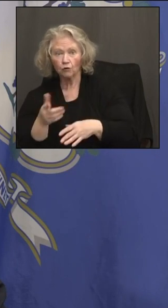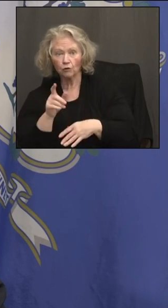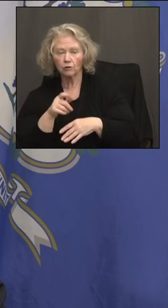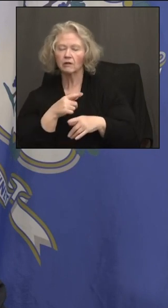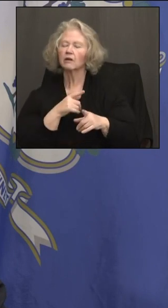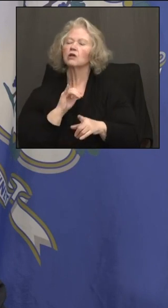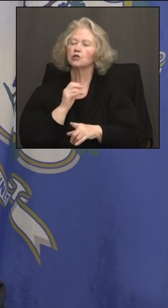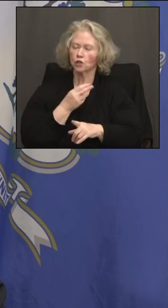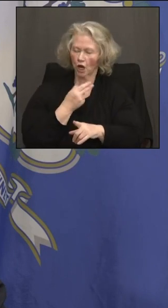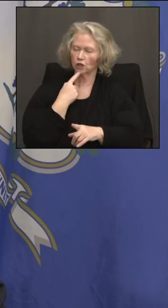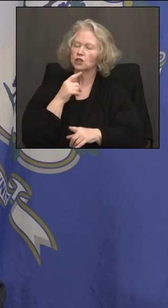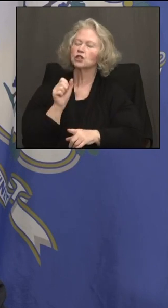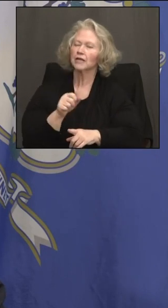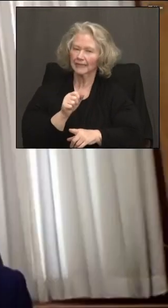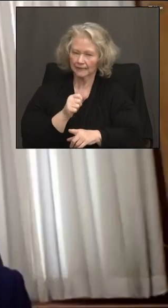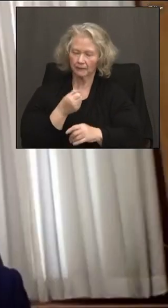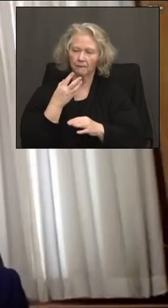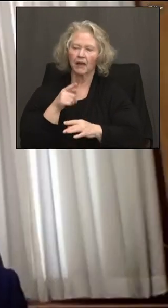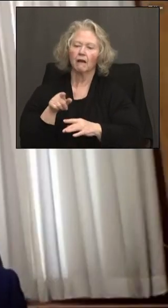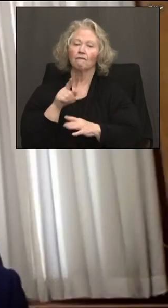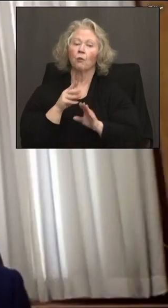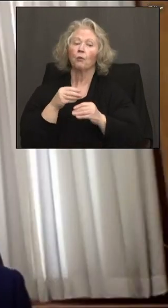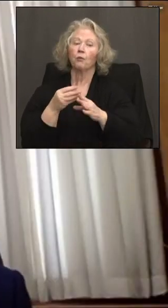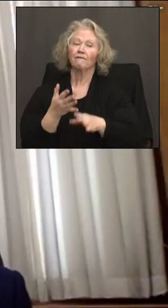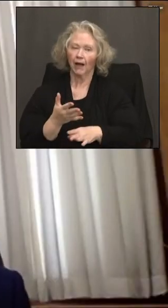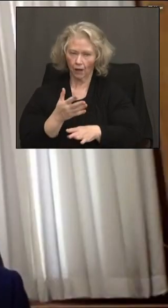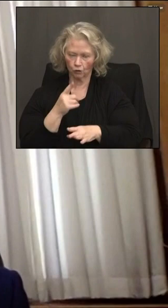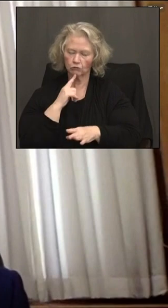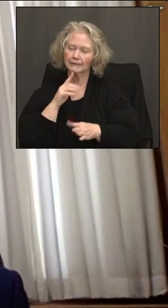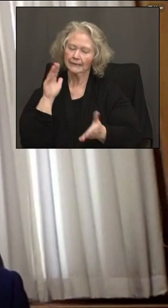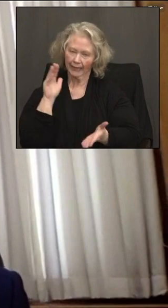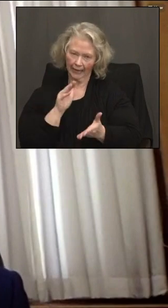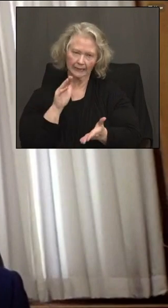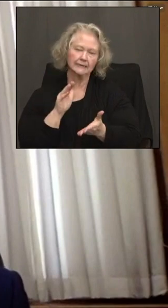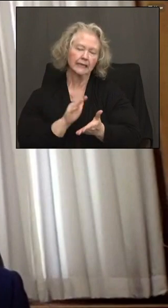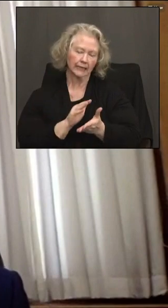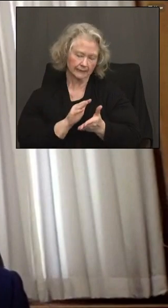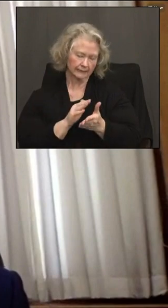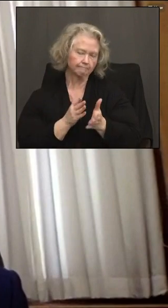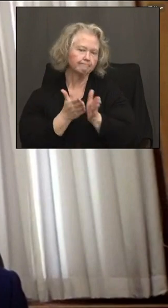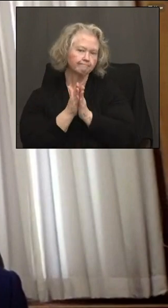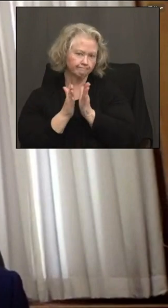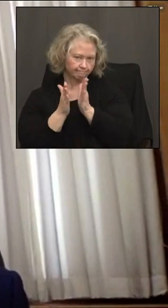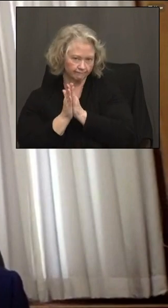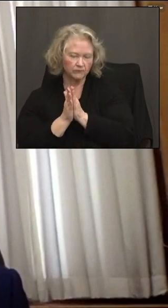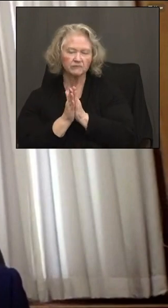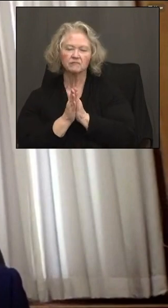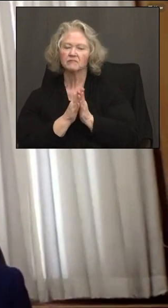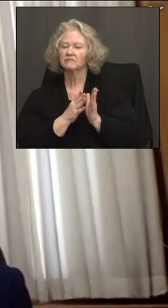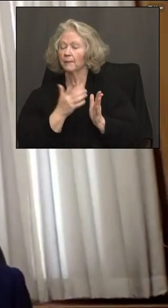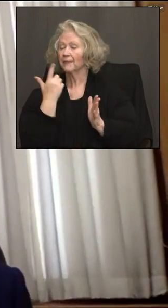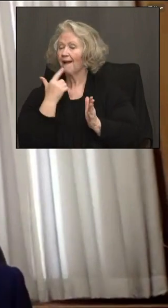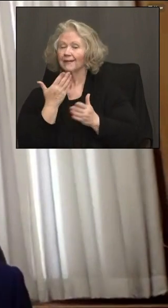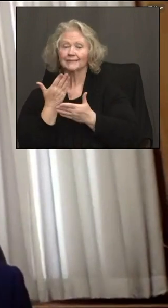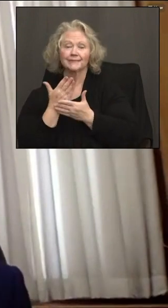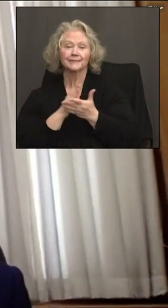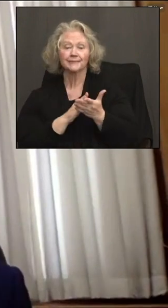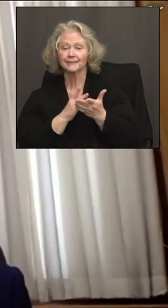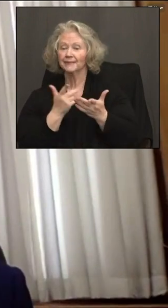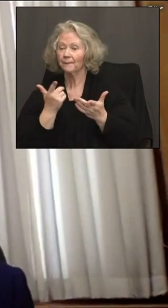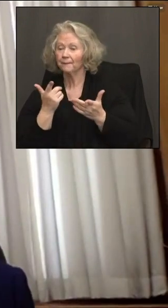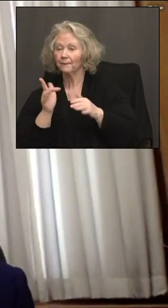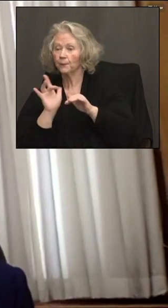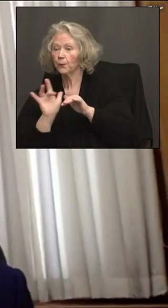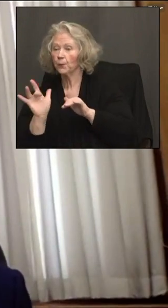Yes, we have. A lot of our providers have have reduced their requests. Some of them have had slots go unfilled, and so